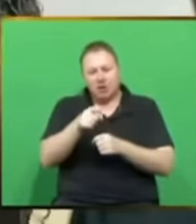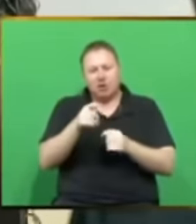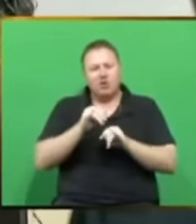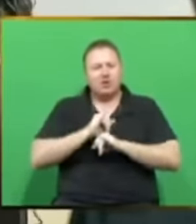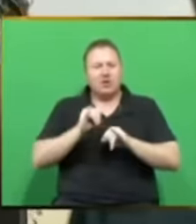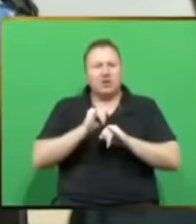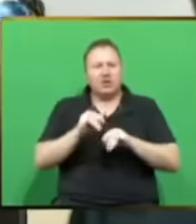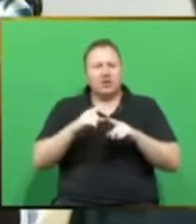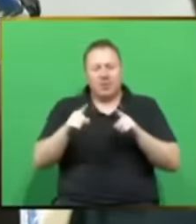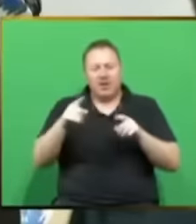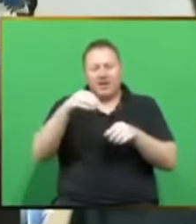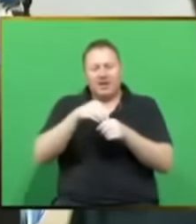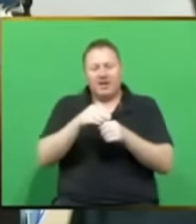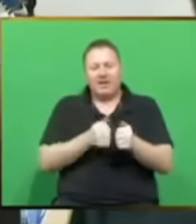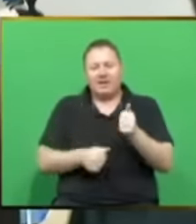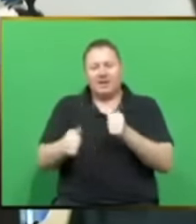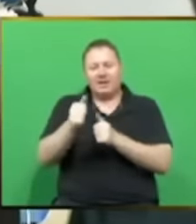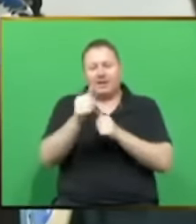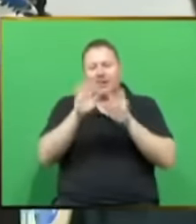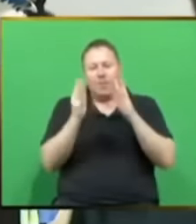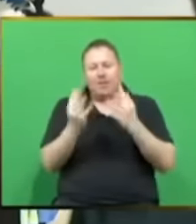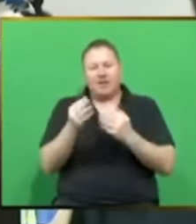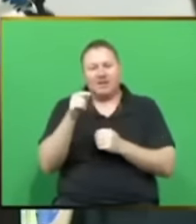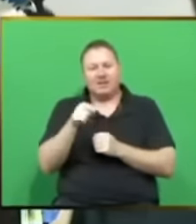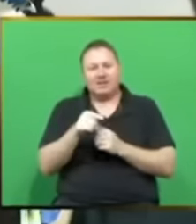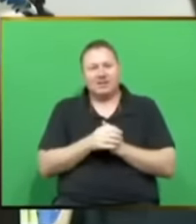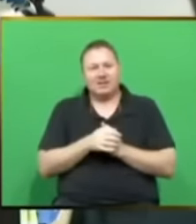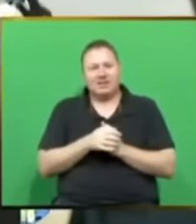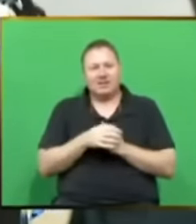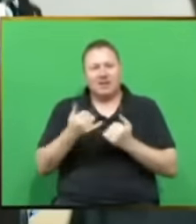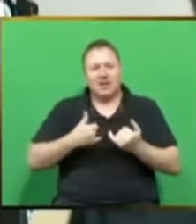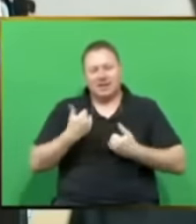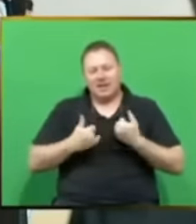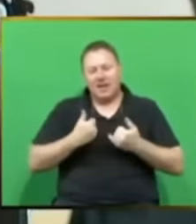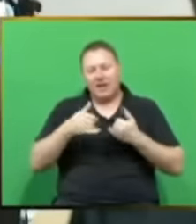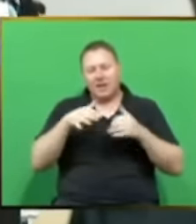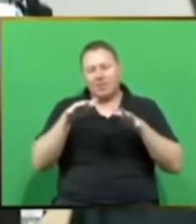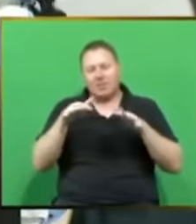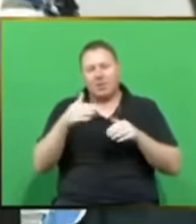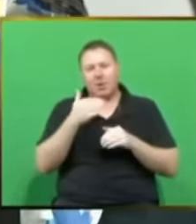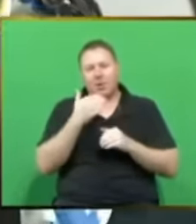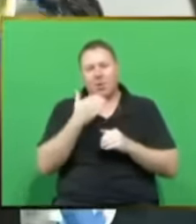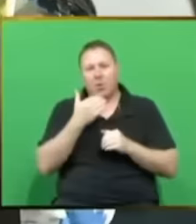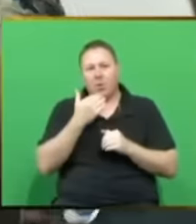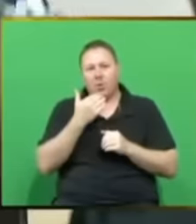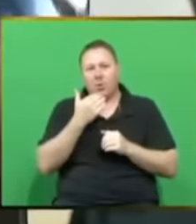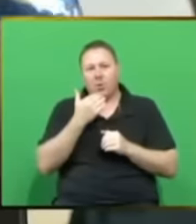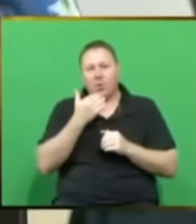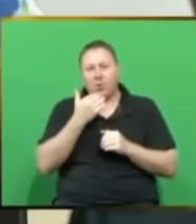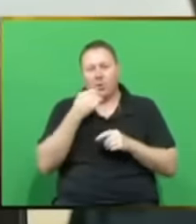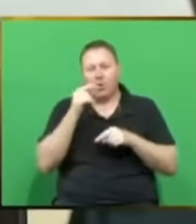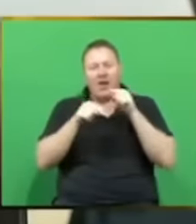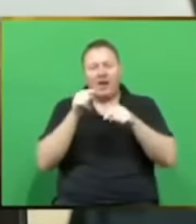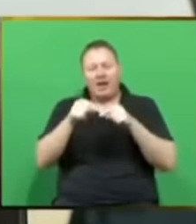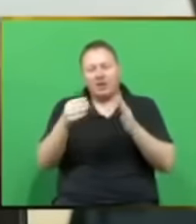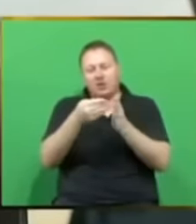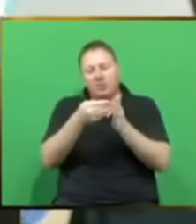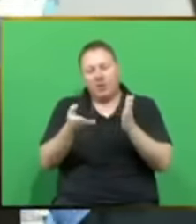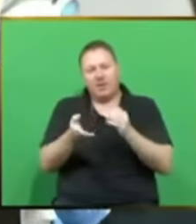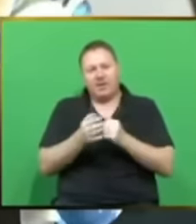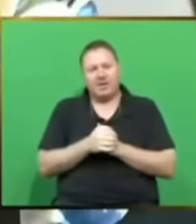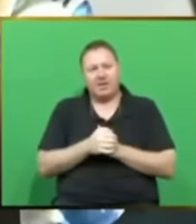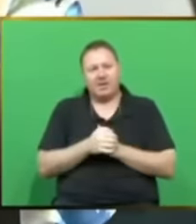your very own cabinet, you sit there and you entertain people who have been, have allegations leveled against him? Your